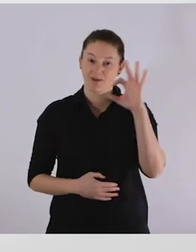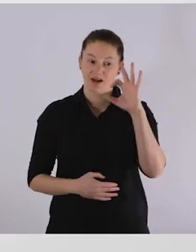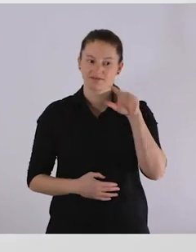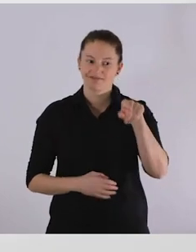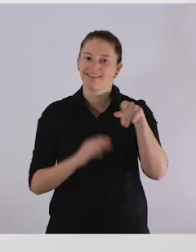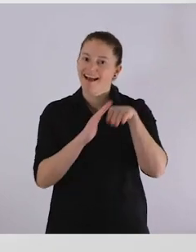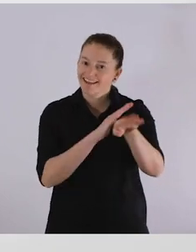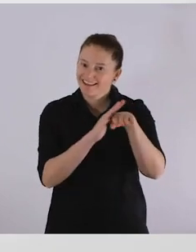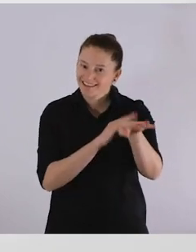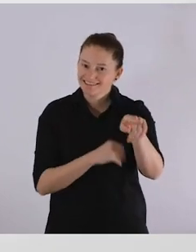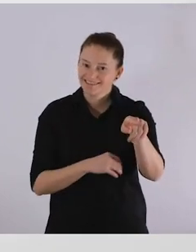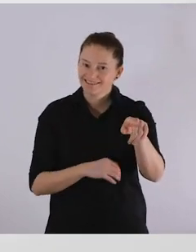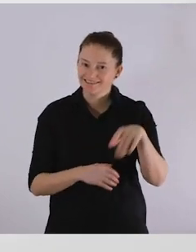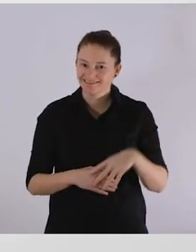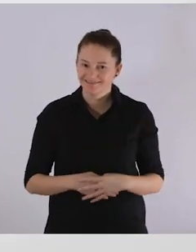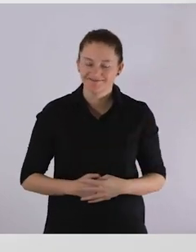Accessible restrooms